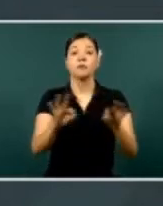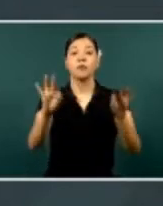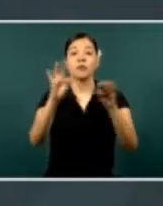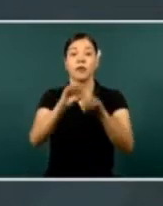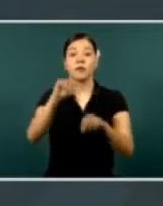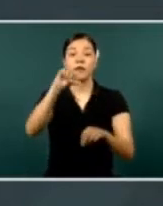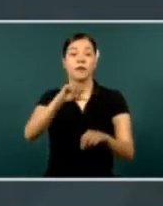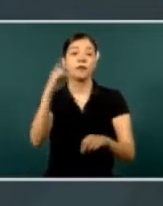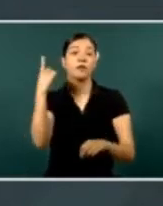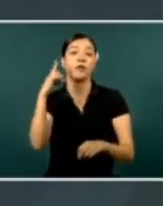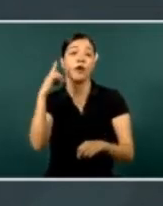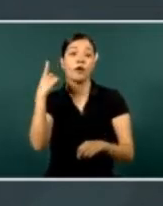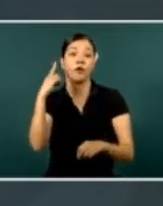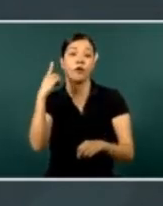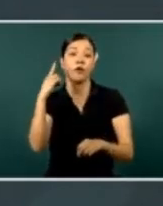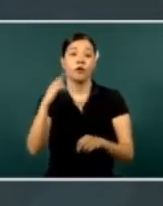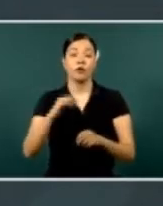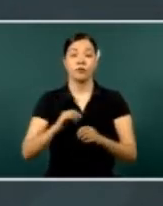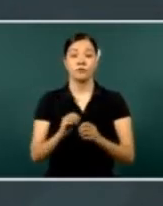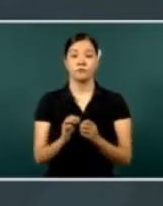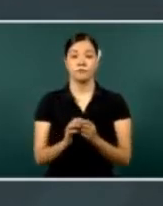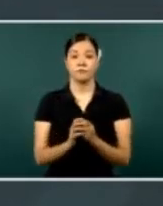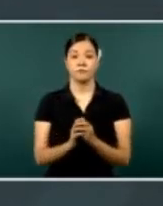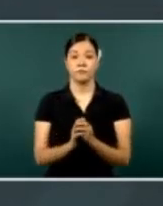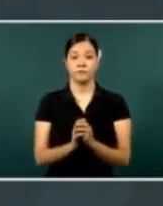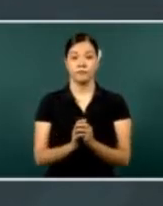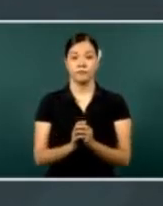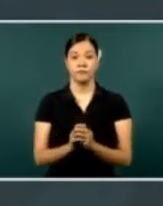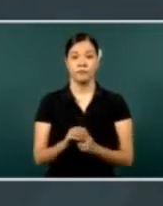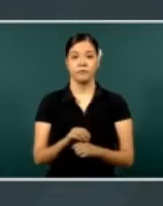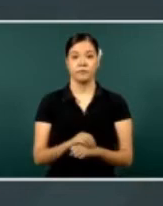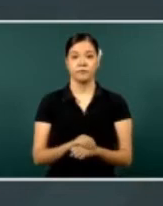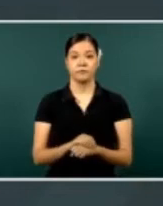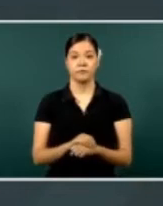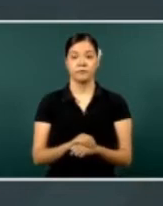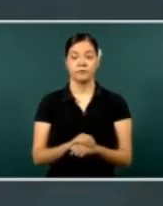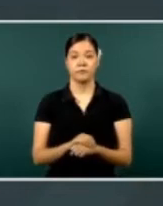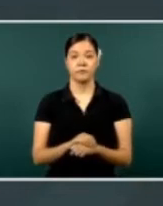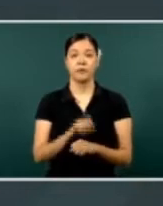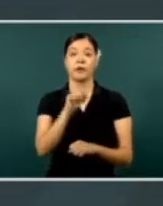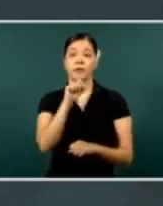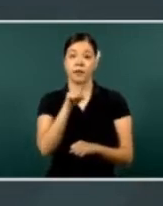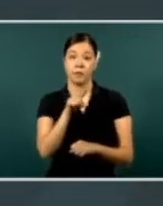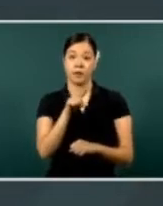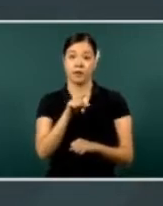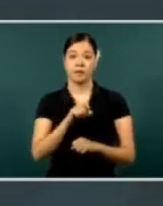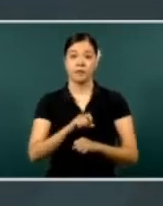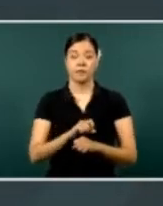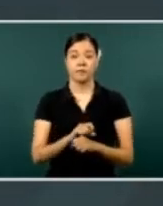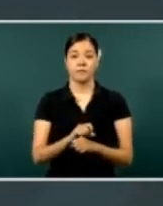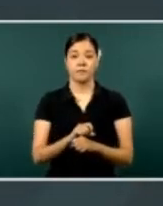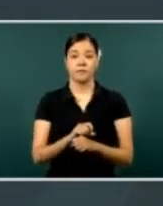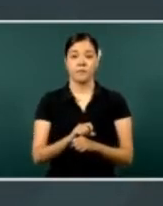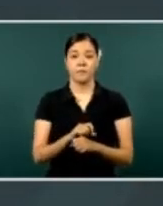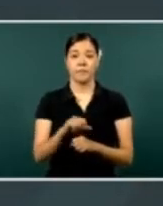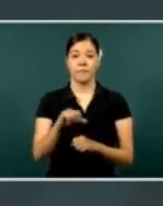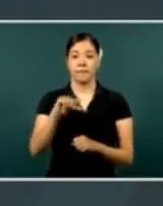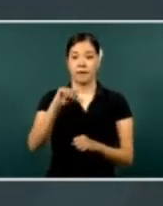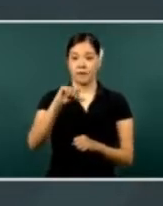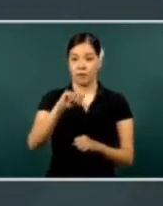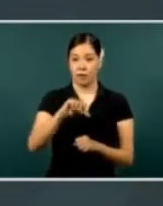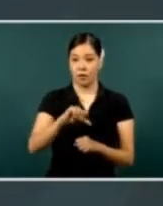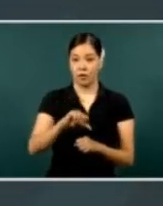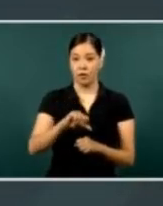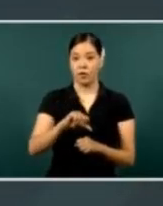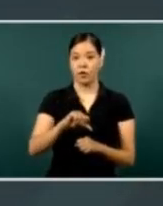. especially to the people of Durango. . . . . . . . . . .